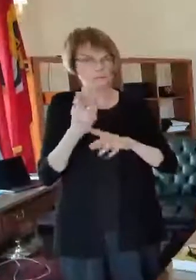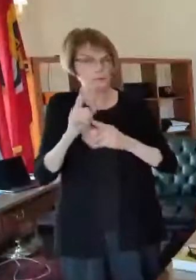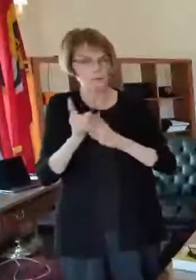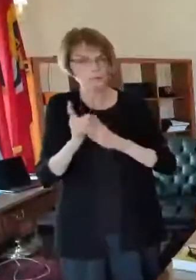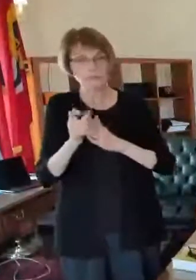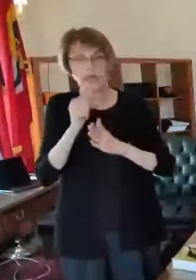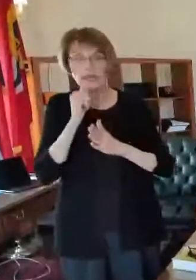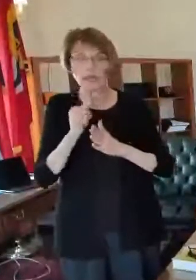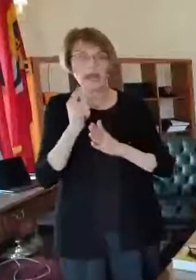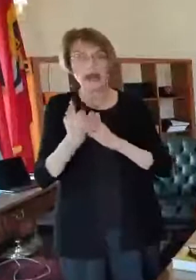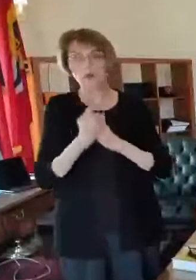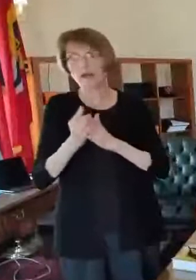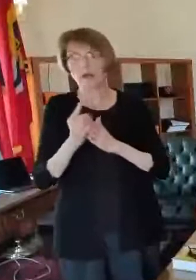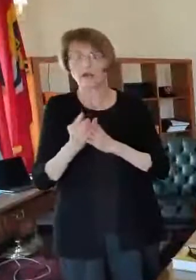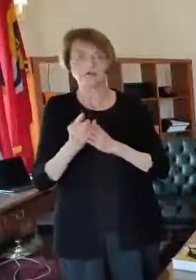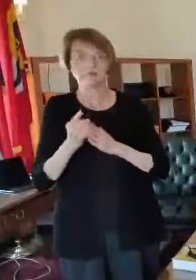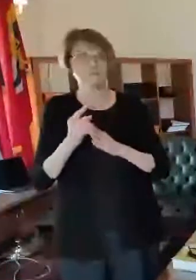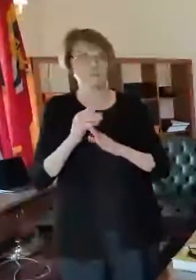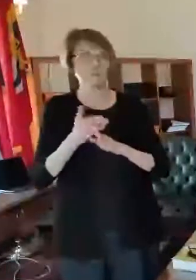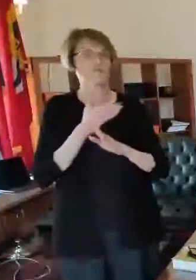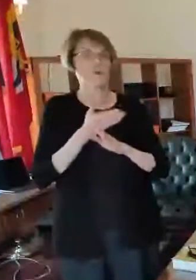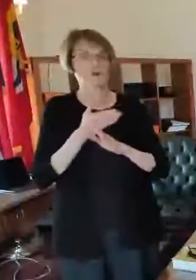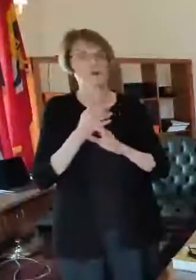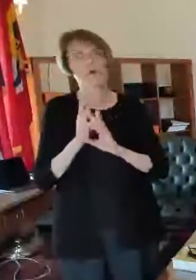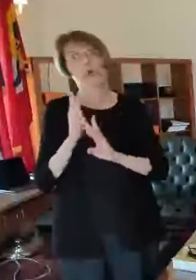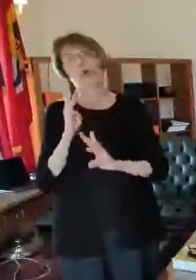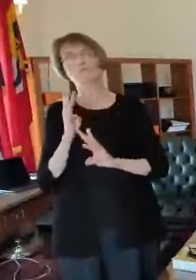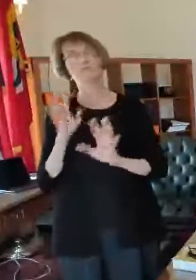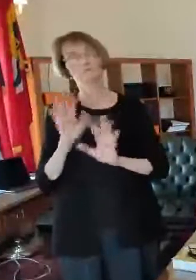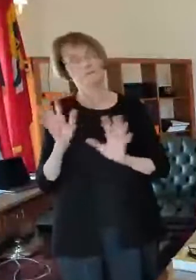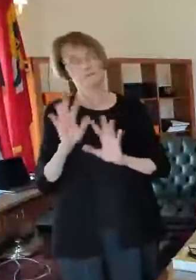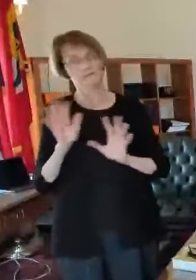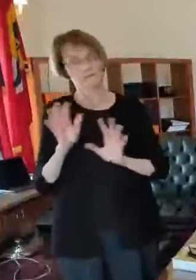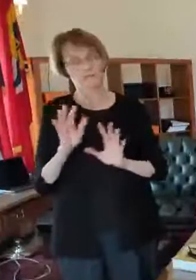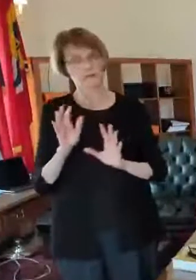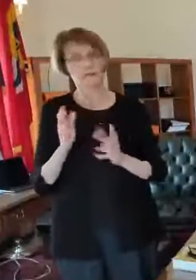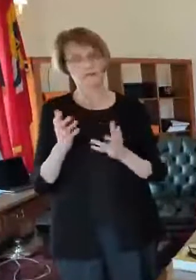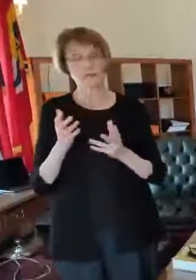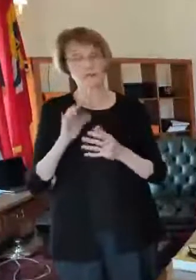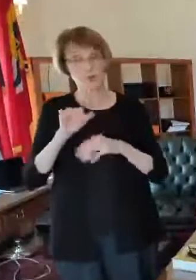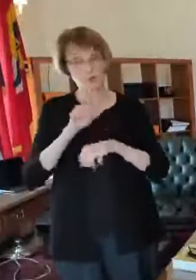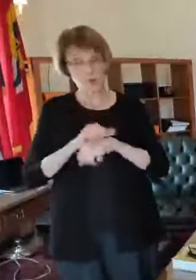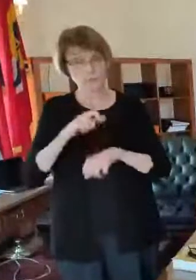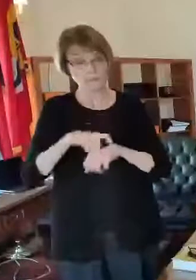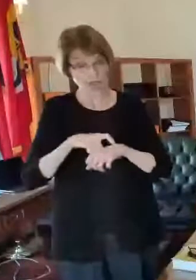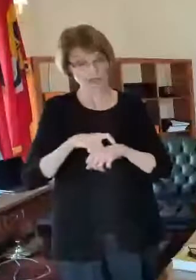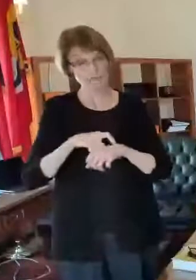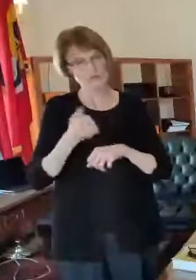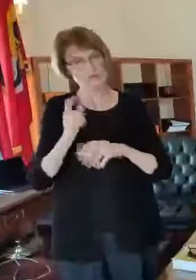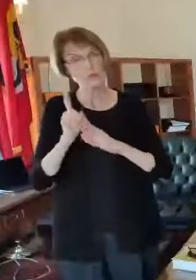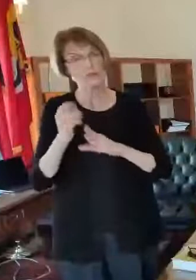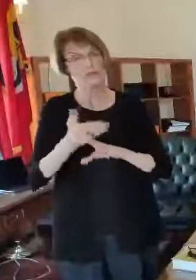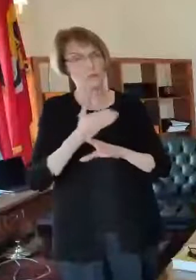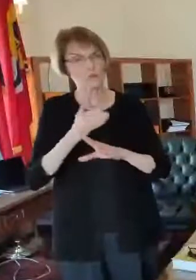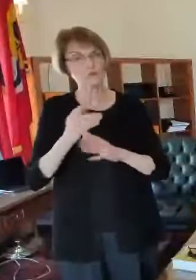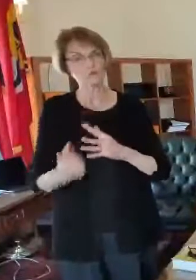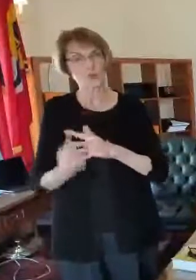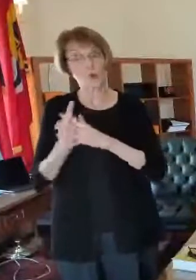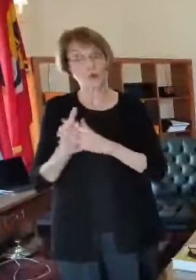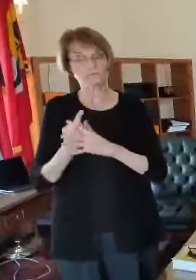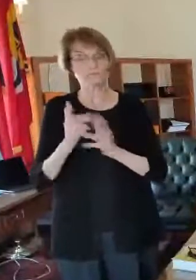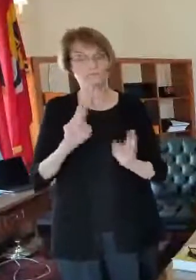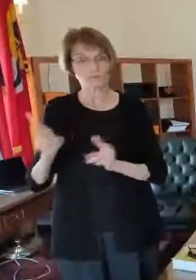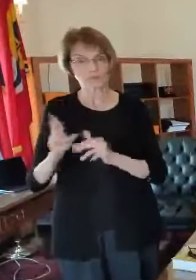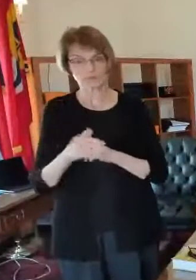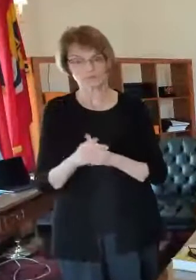works uh show up just a little bit before your appointment and keep your appointment please a couple more vaccine questions mayor and i